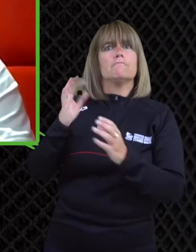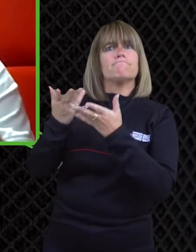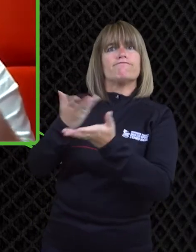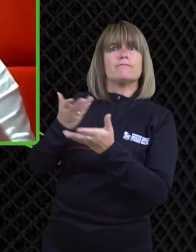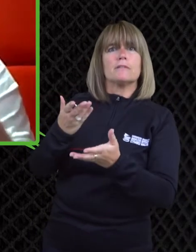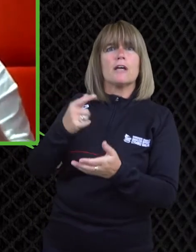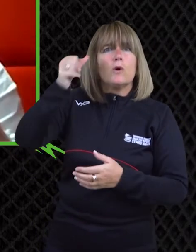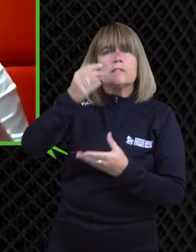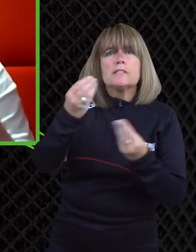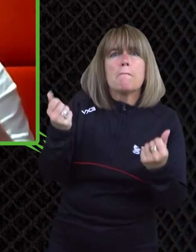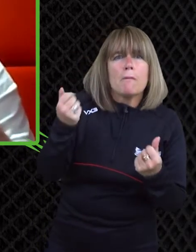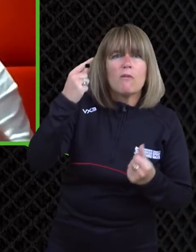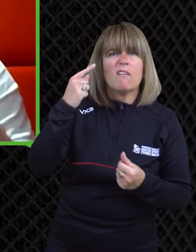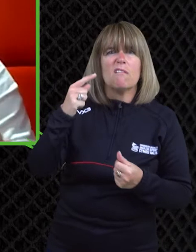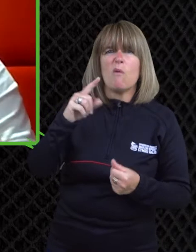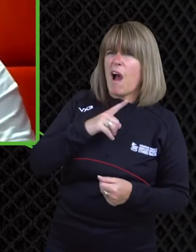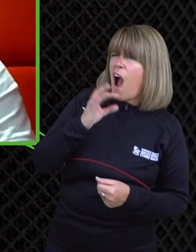thought sort of i was just a